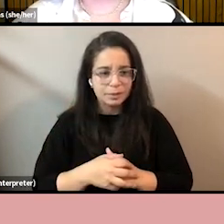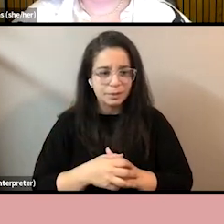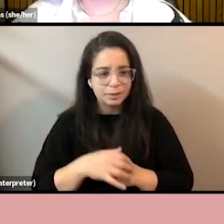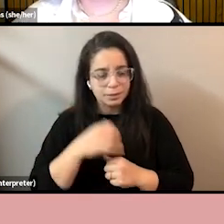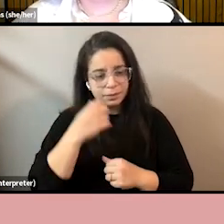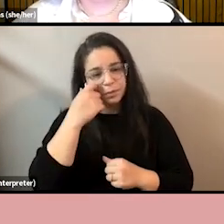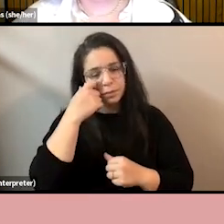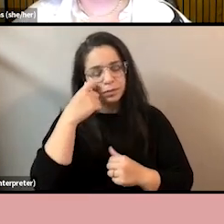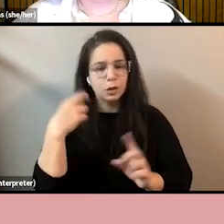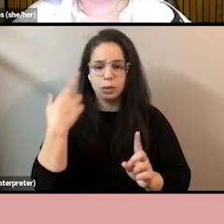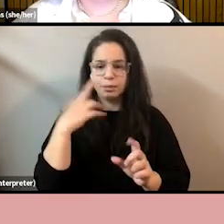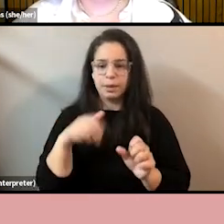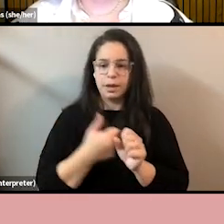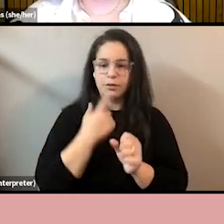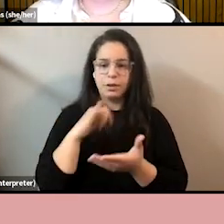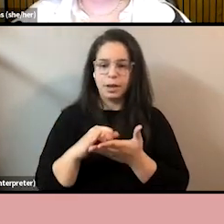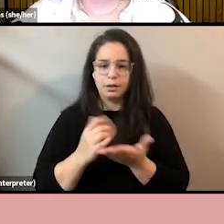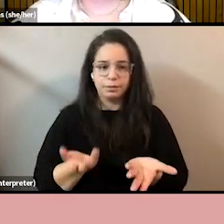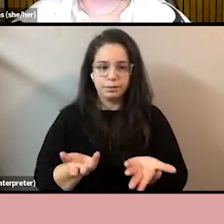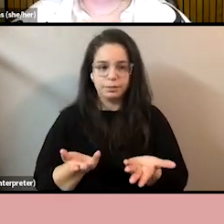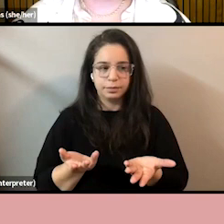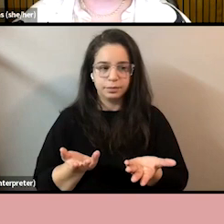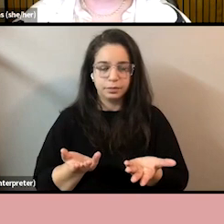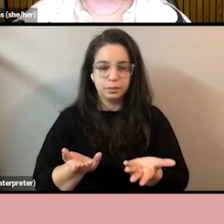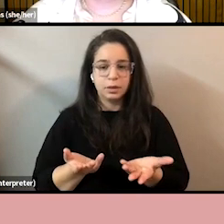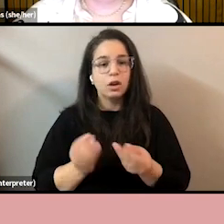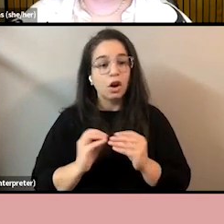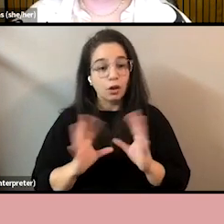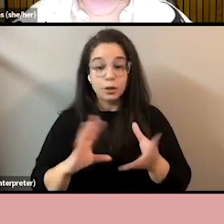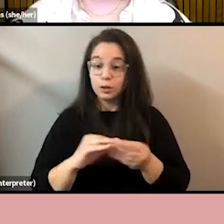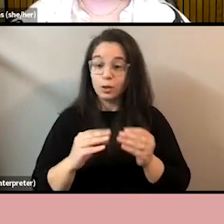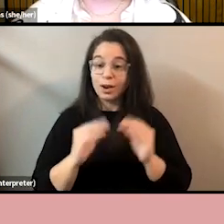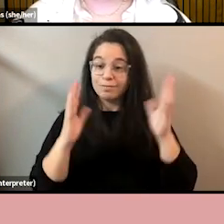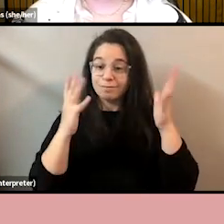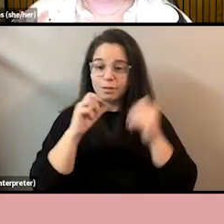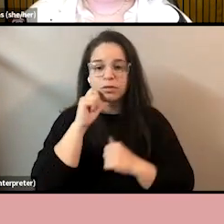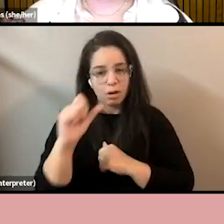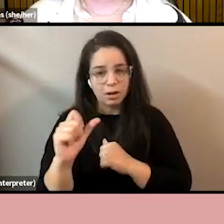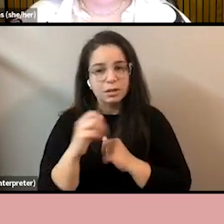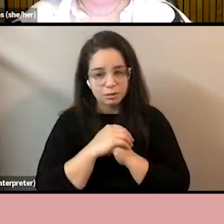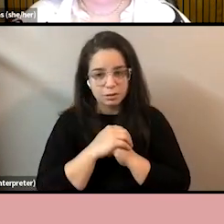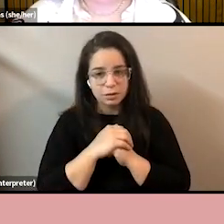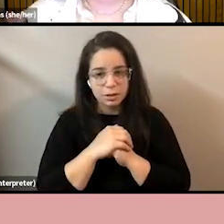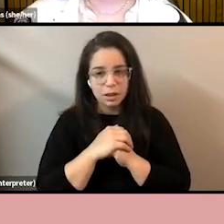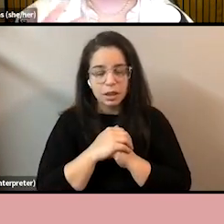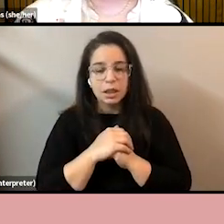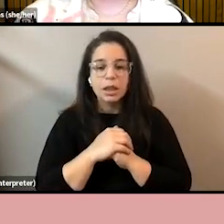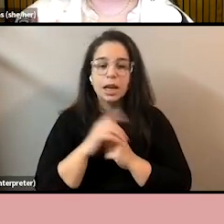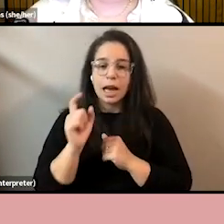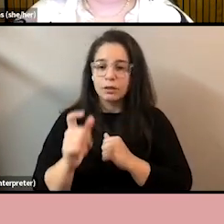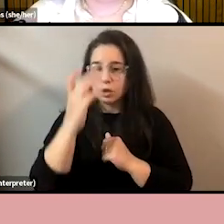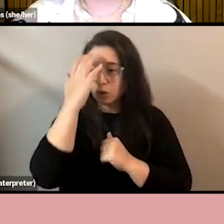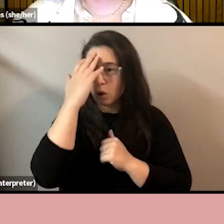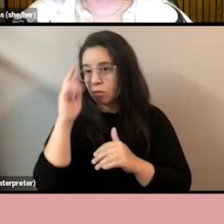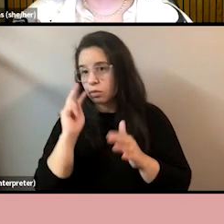So why is this happening? Clearly, this isn't a good story. And I think knowing what is happening without knowing